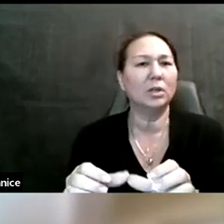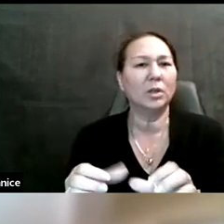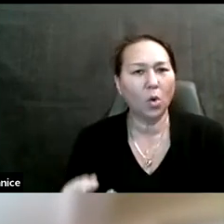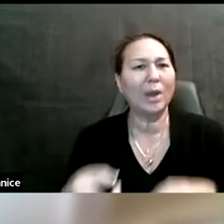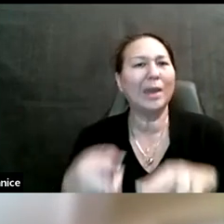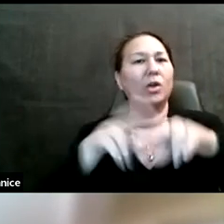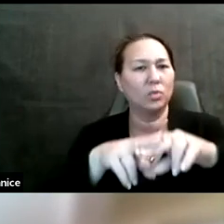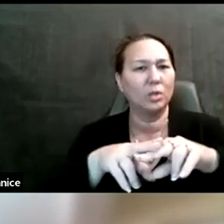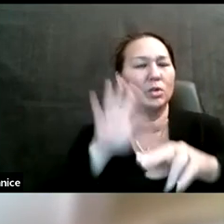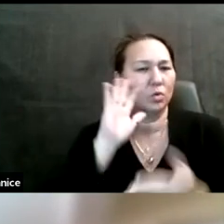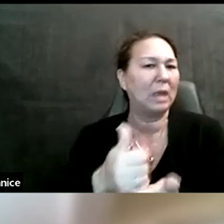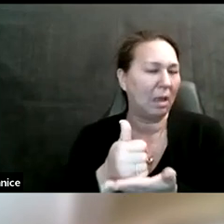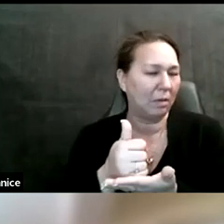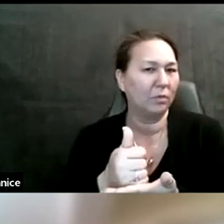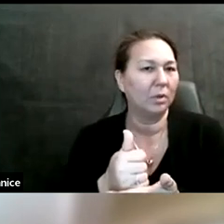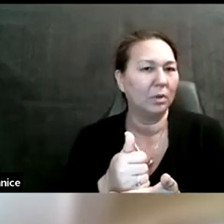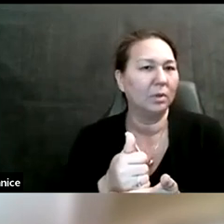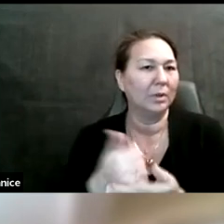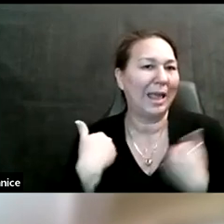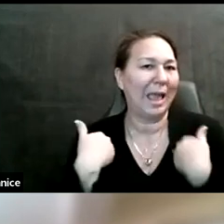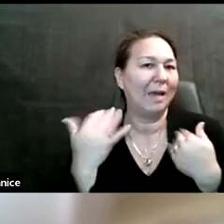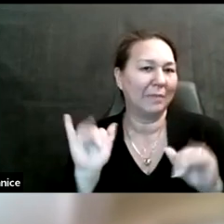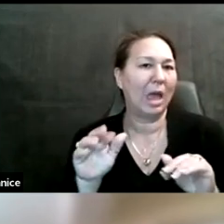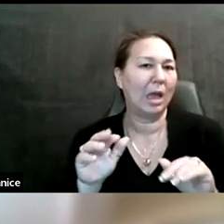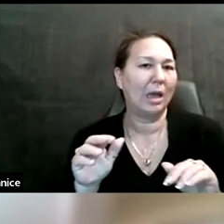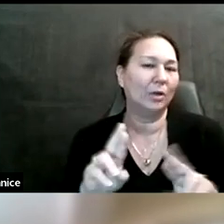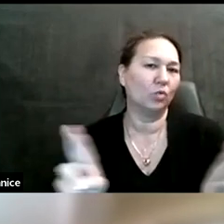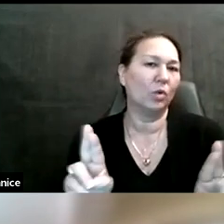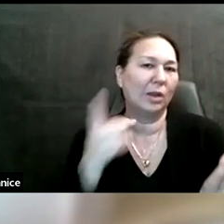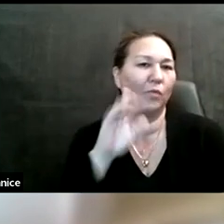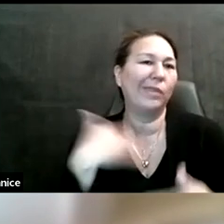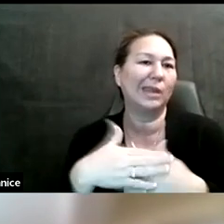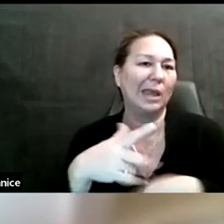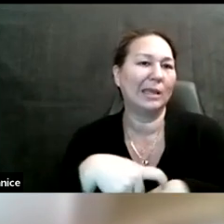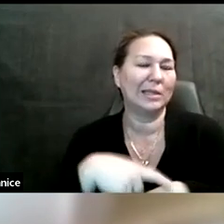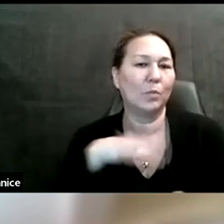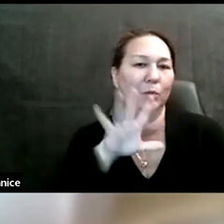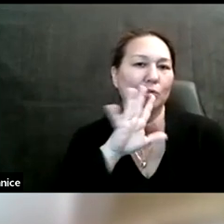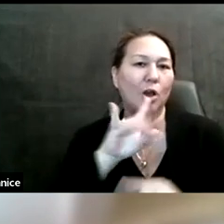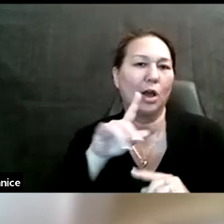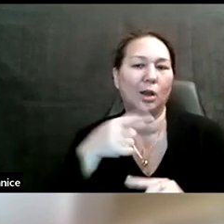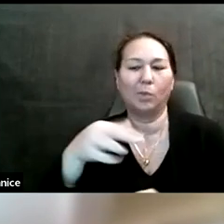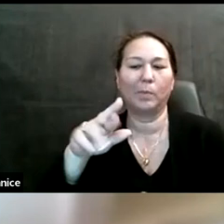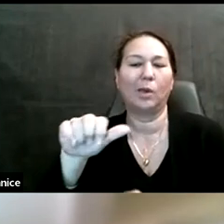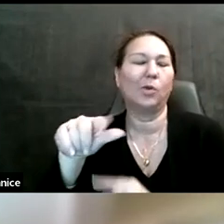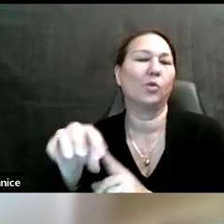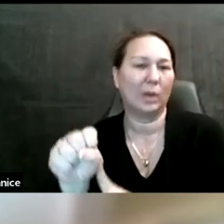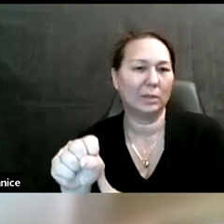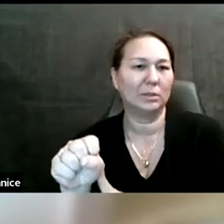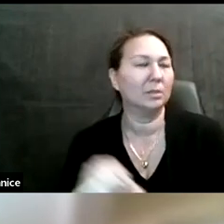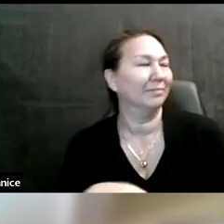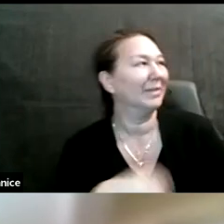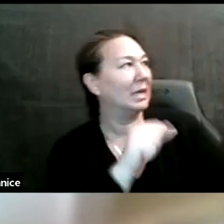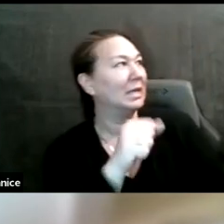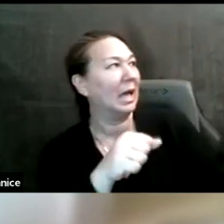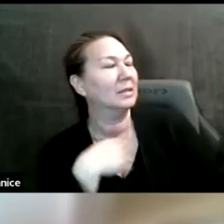place for the next time we're looking at grants. Yes, sir. Uh, I think, uh, we'll make sure that that happens. I think also,